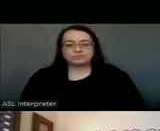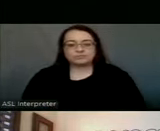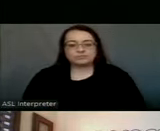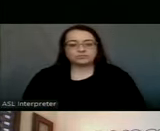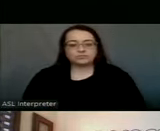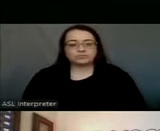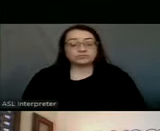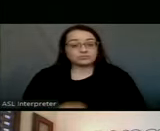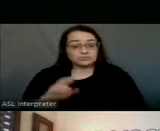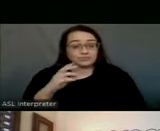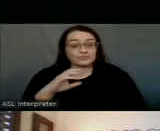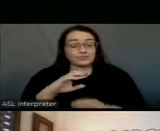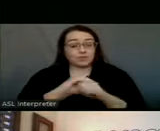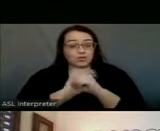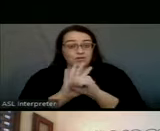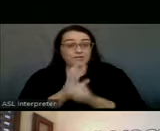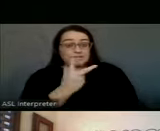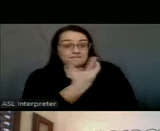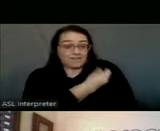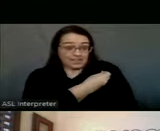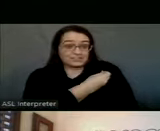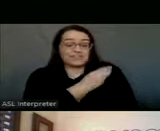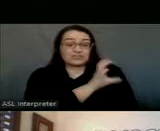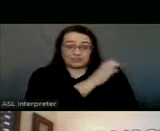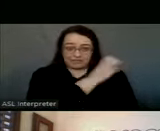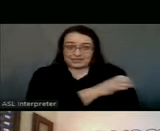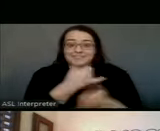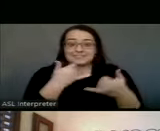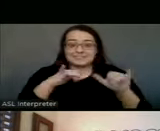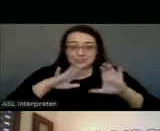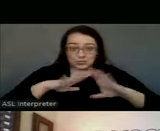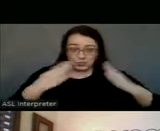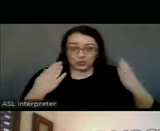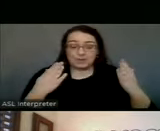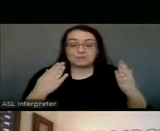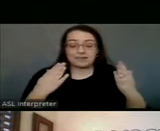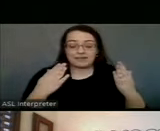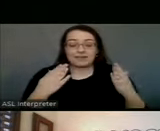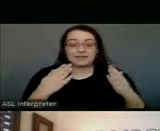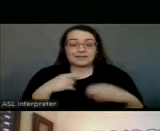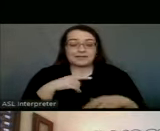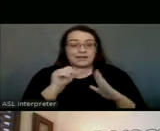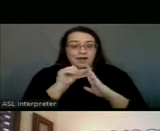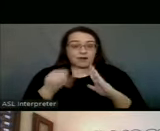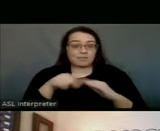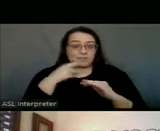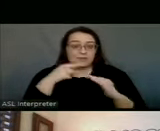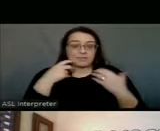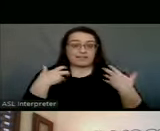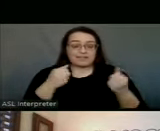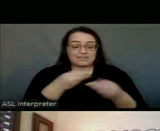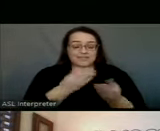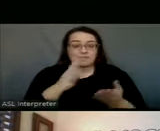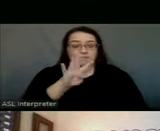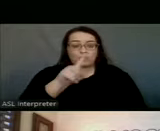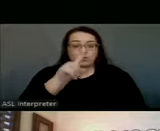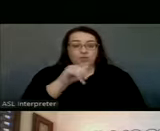The vaccination clinic is also operational, and to date, Emerald Public Health has given 41